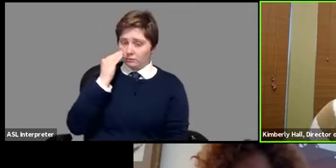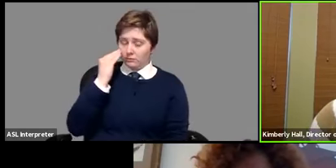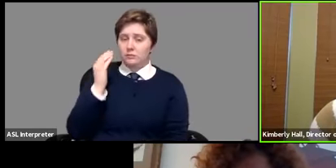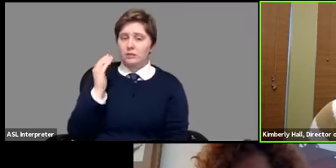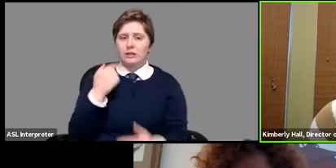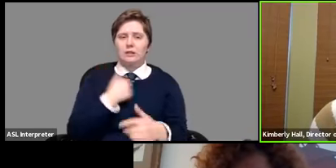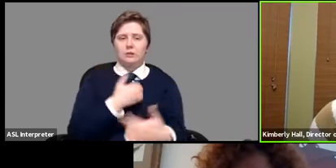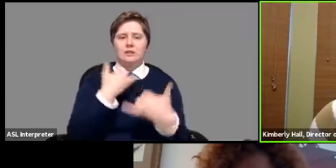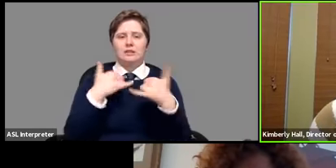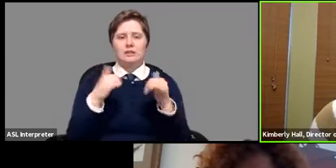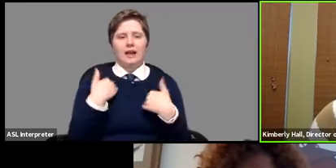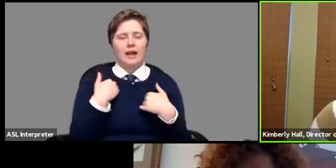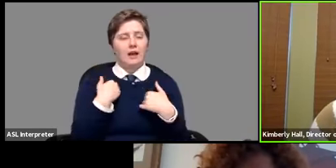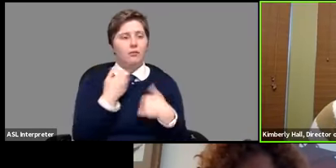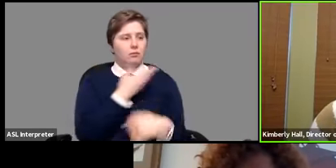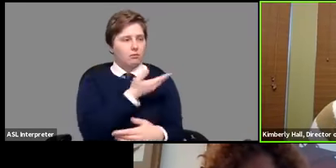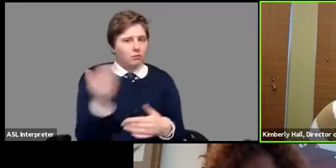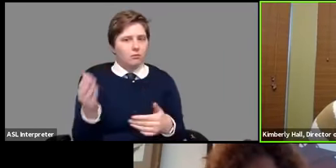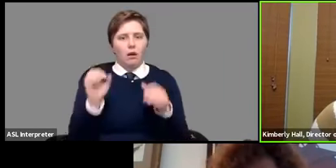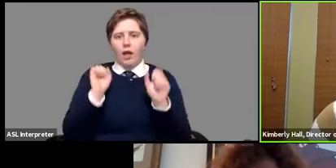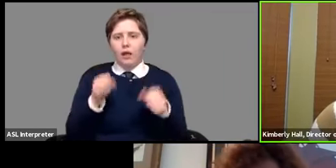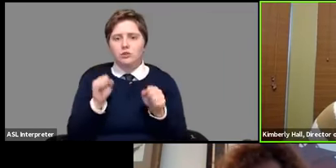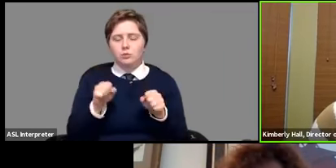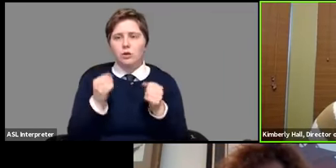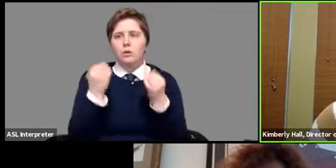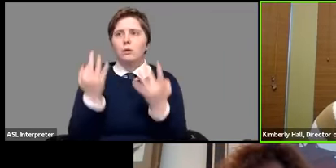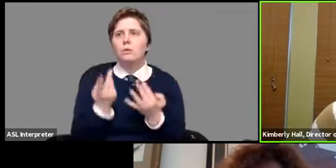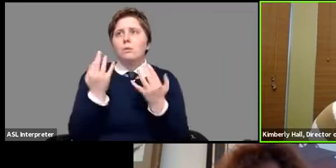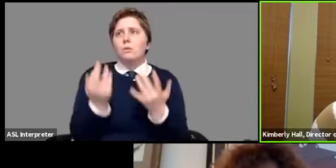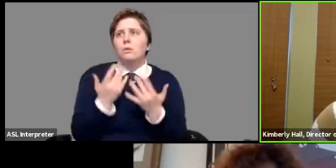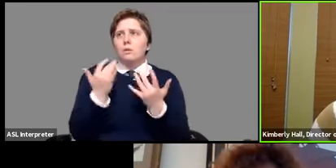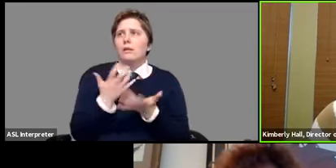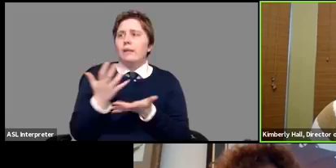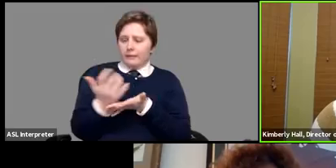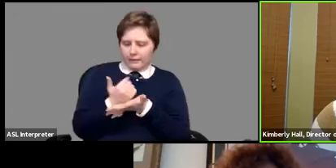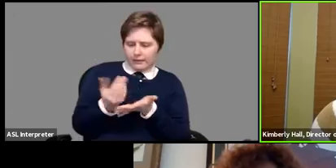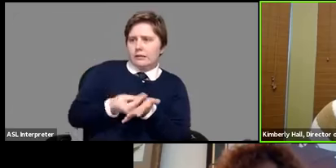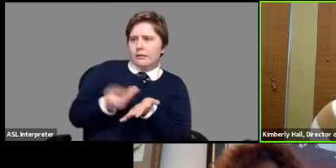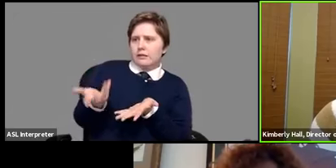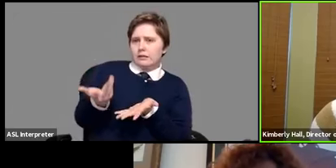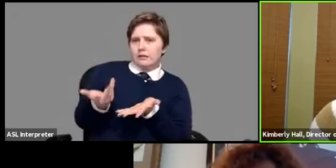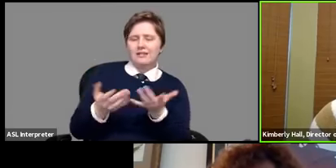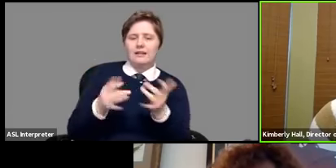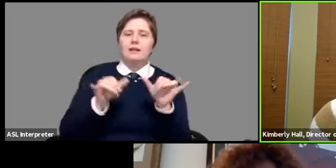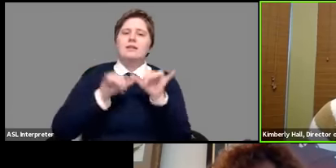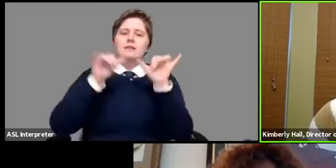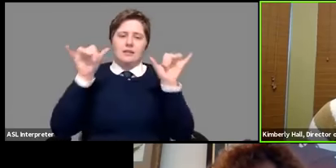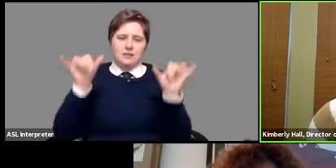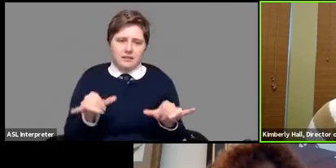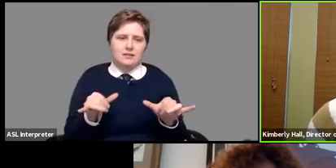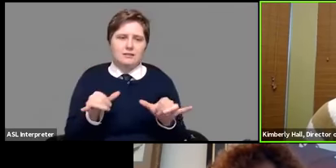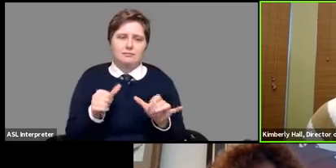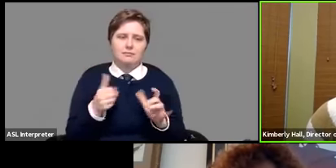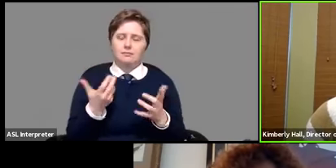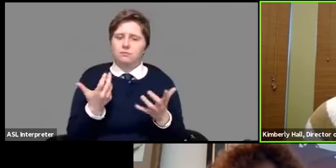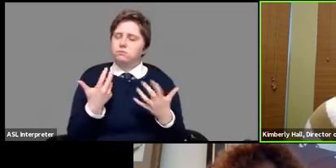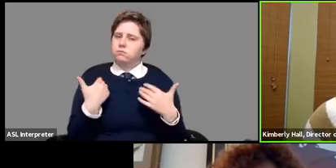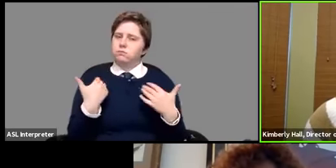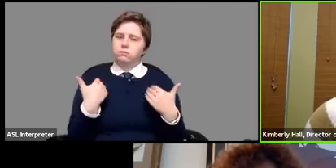fact that we still have eligible ohioans who are waiting to receive their benefits the system has been uh